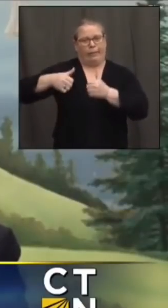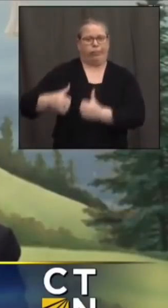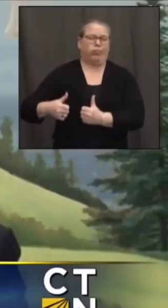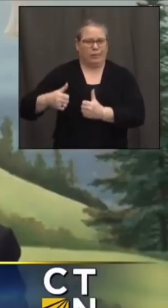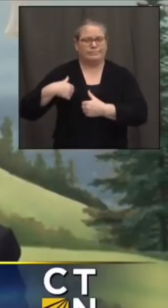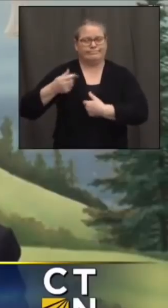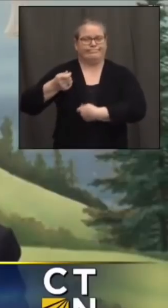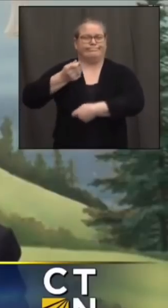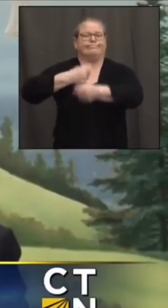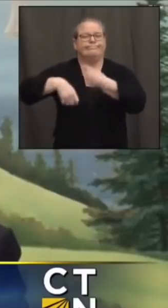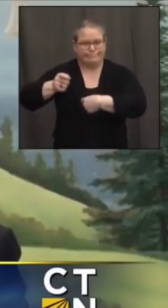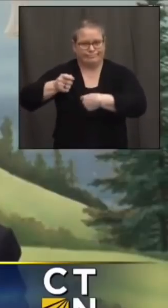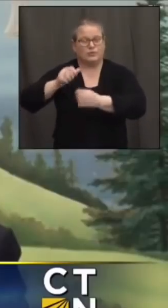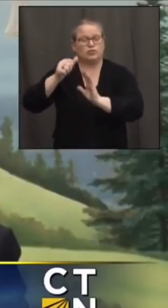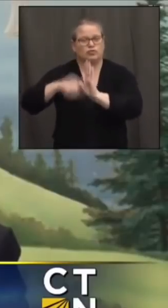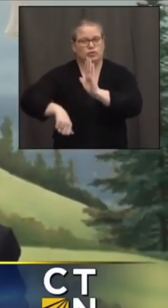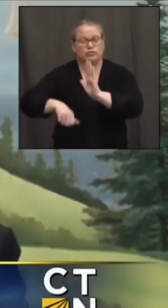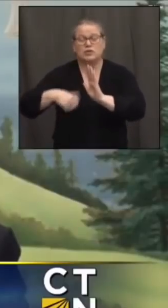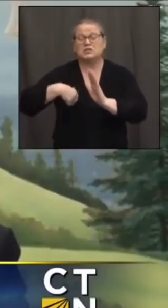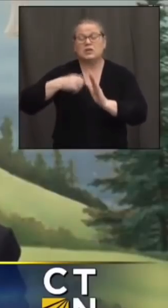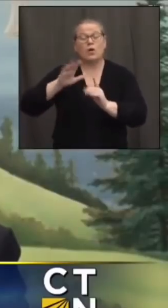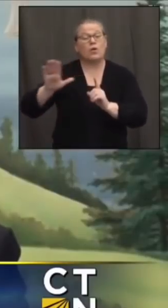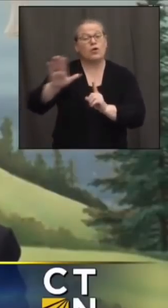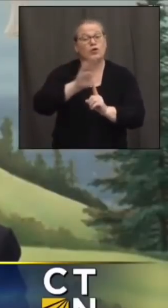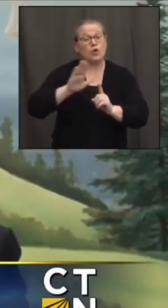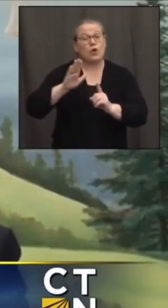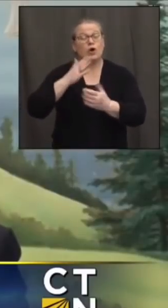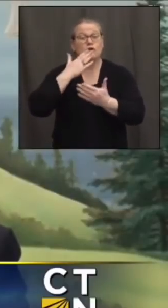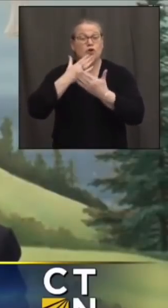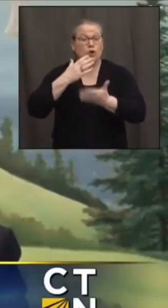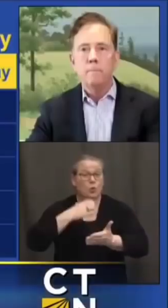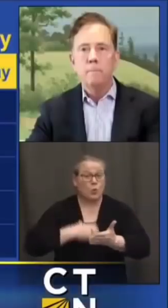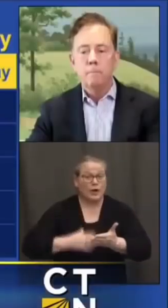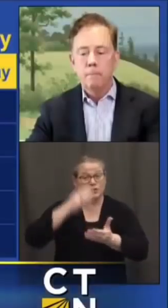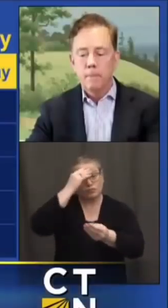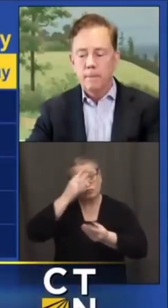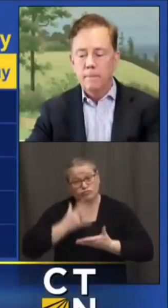I'm feeling just fine um we have a daily summary up